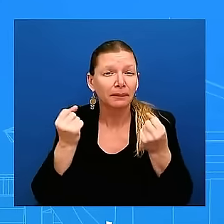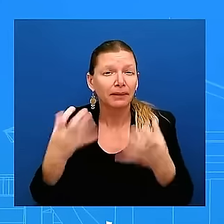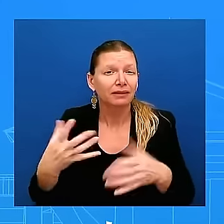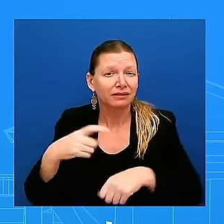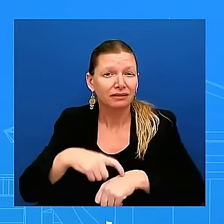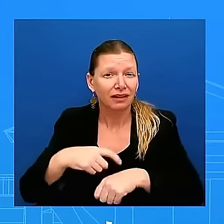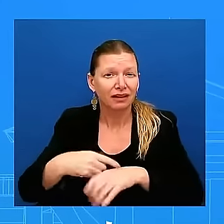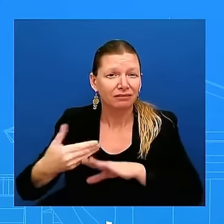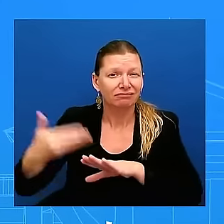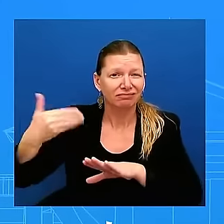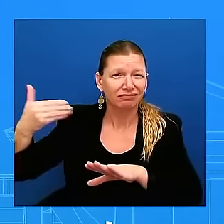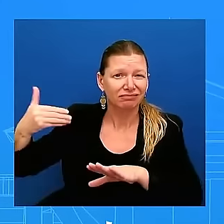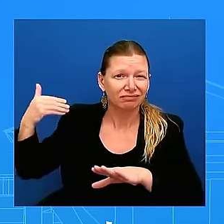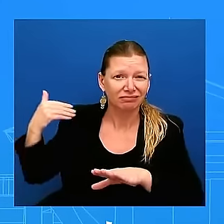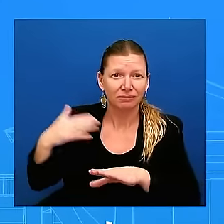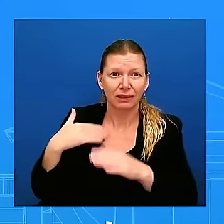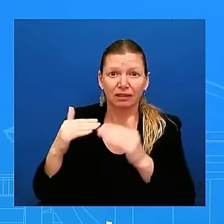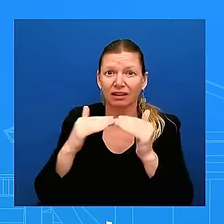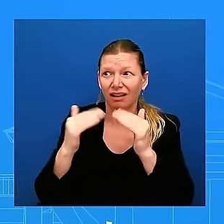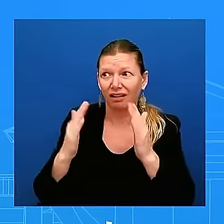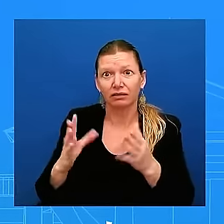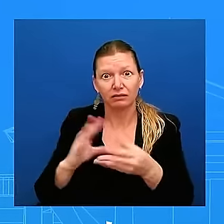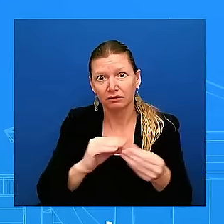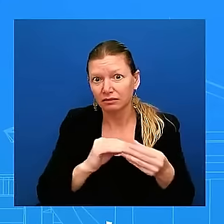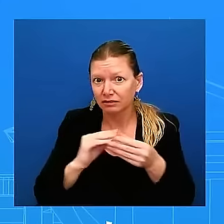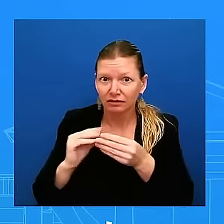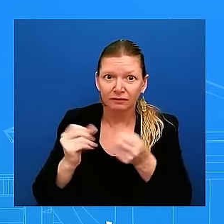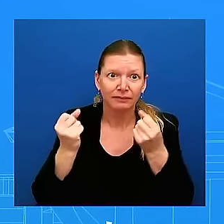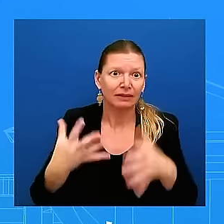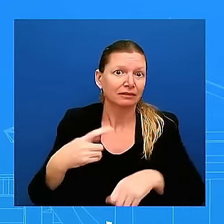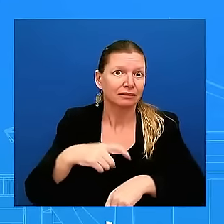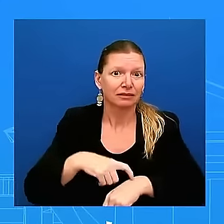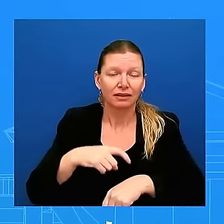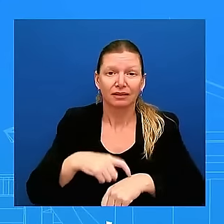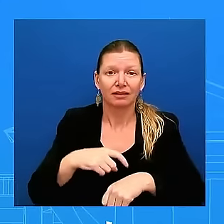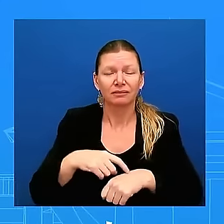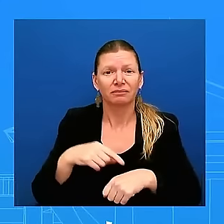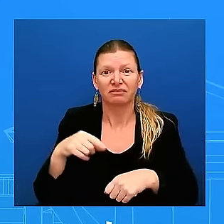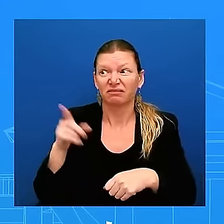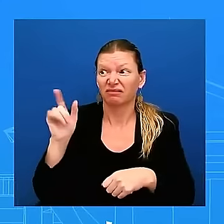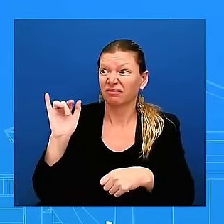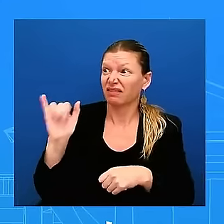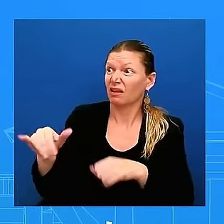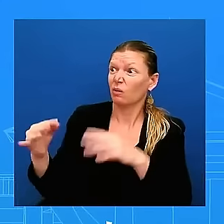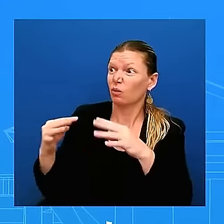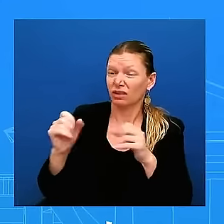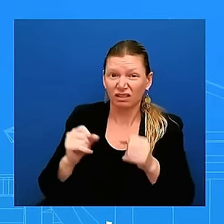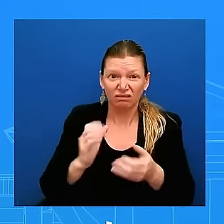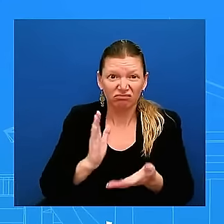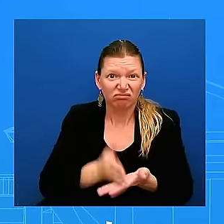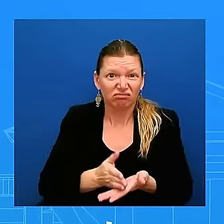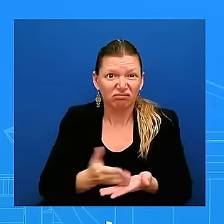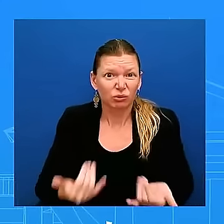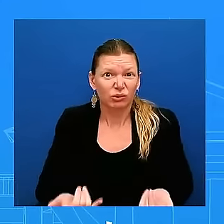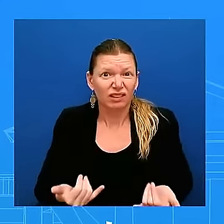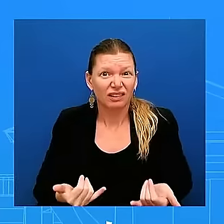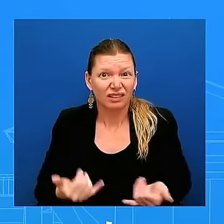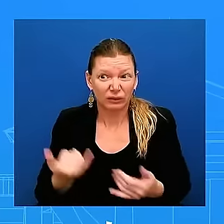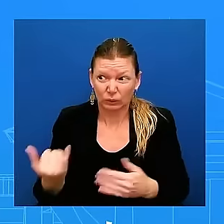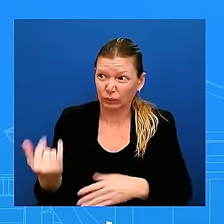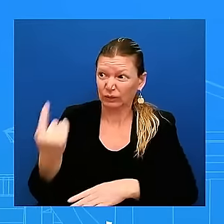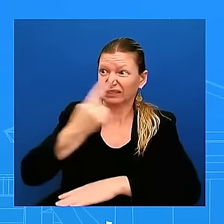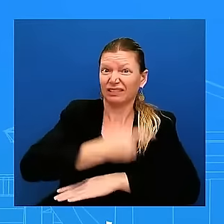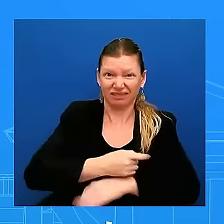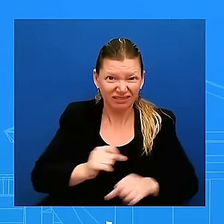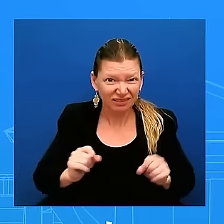war in ukraine that russia started russia's aggression could end today it could end today this is mr putin's war he